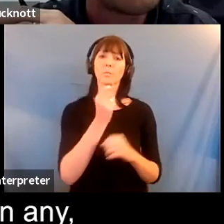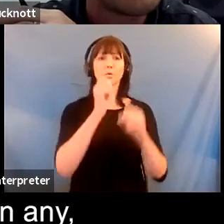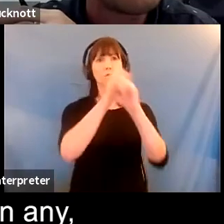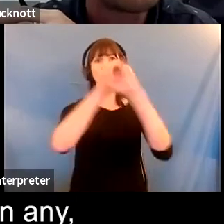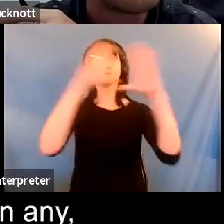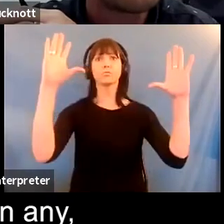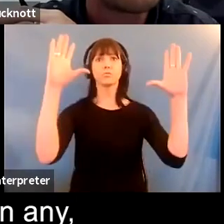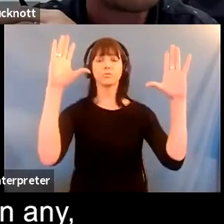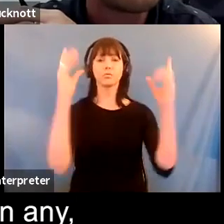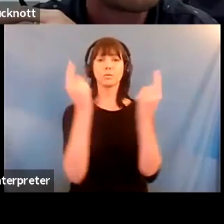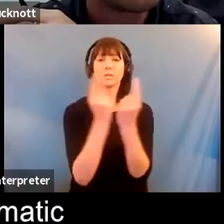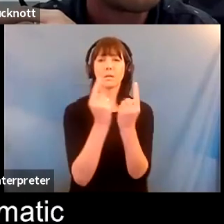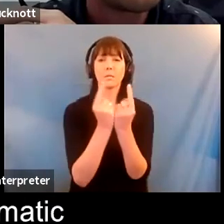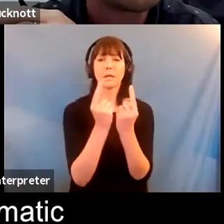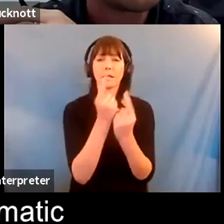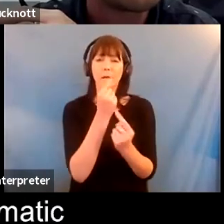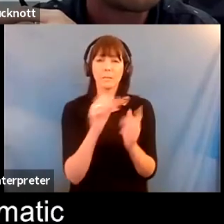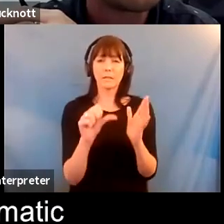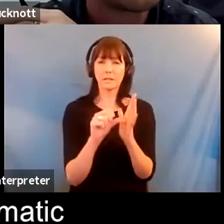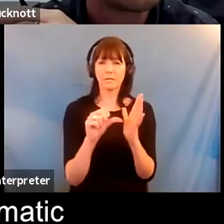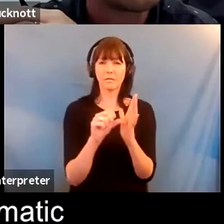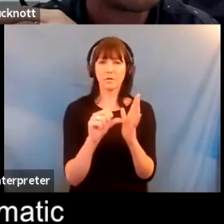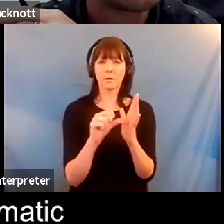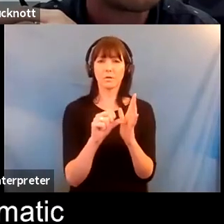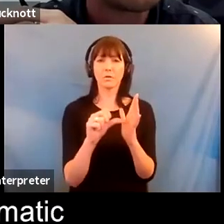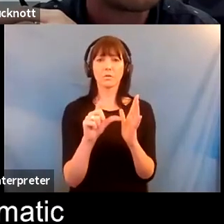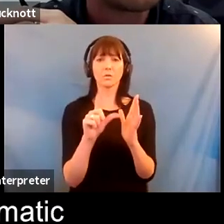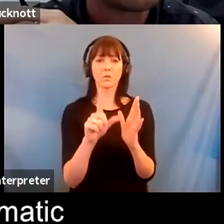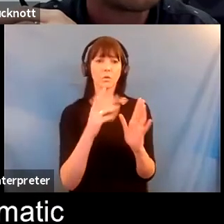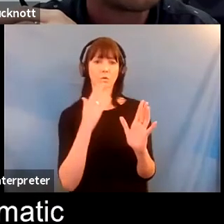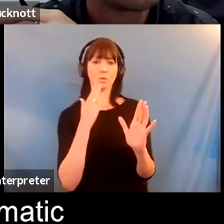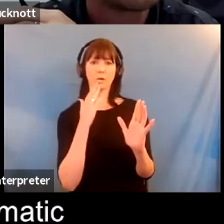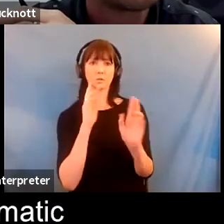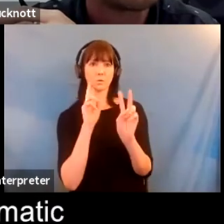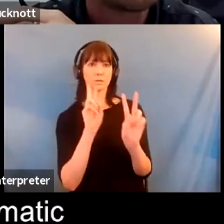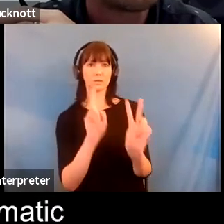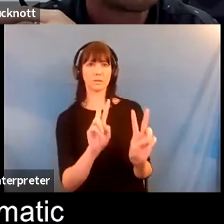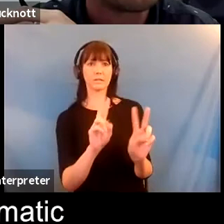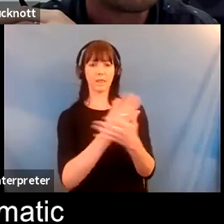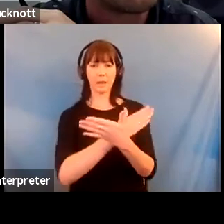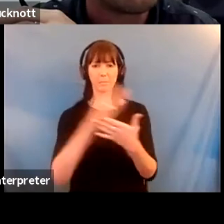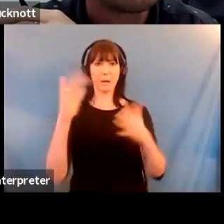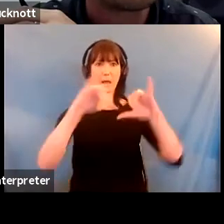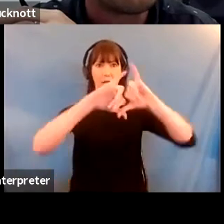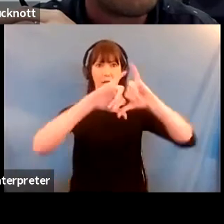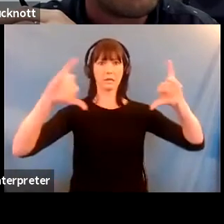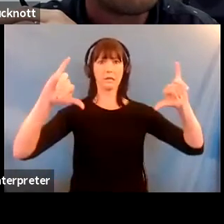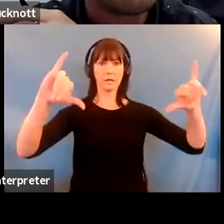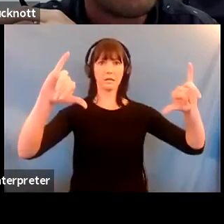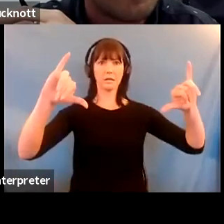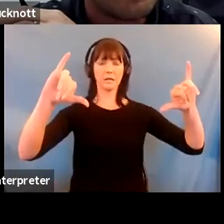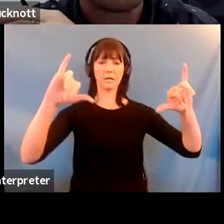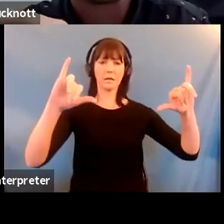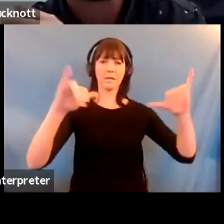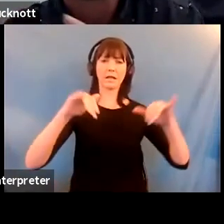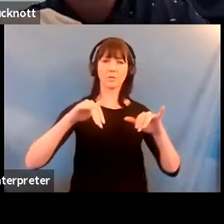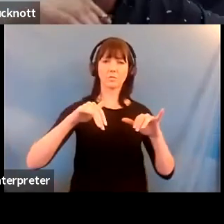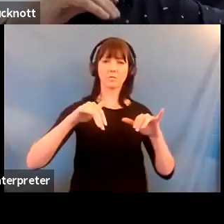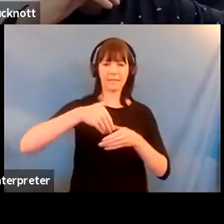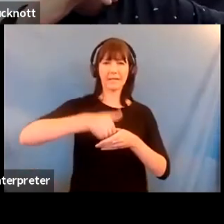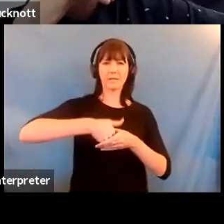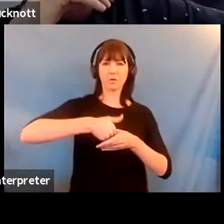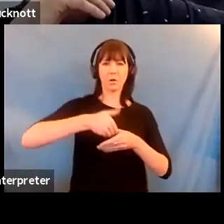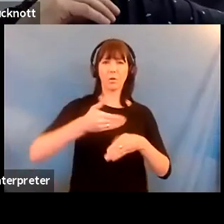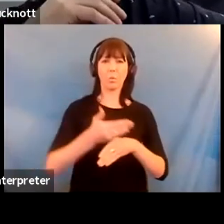logical way so the limitation of blank page automatic drawing that sort of experience of internal work is